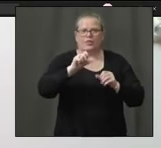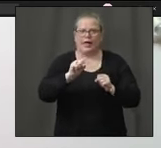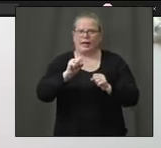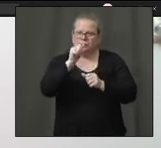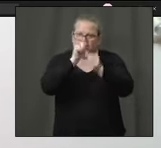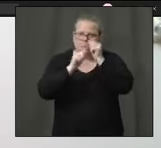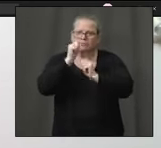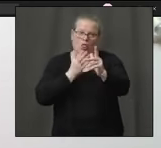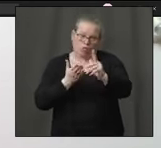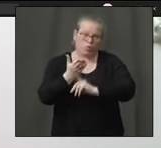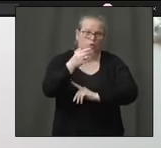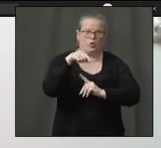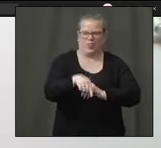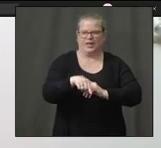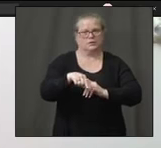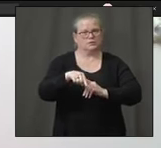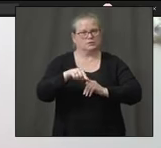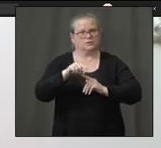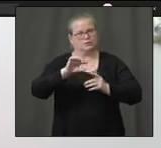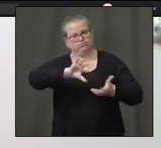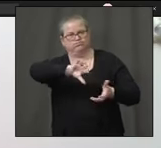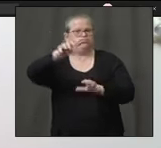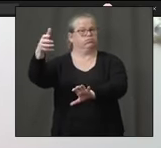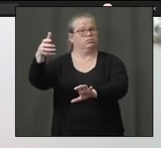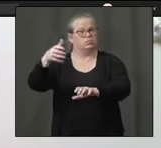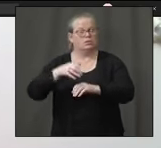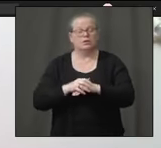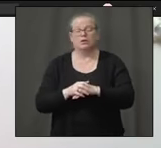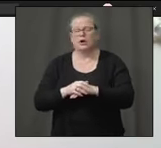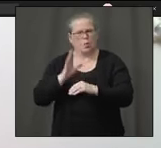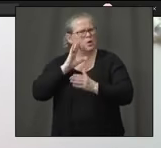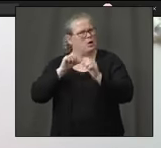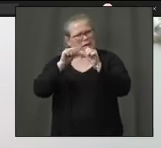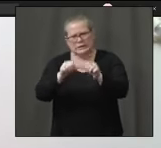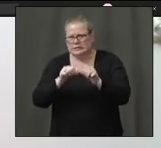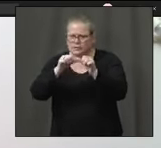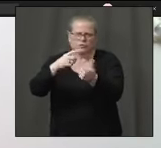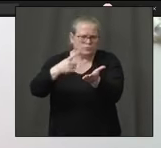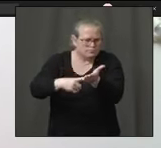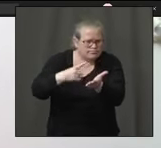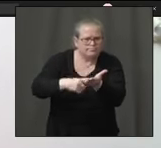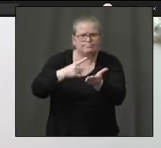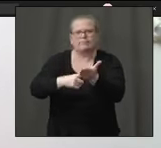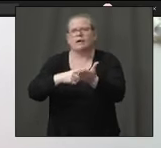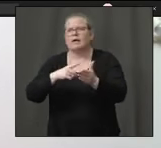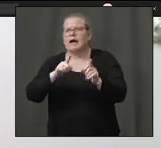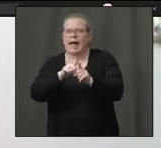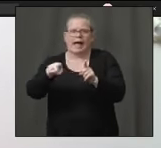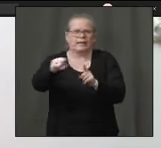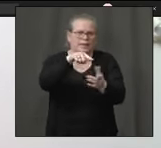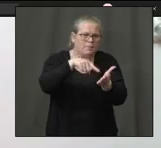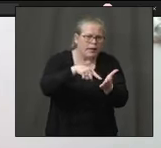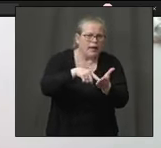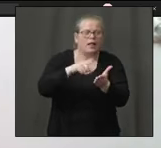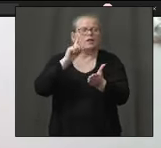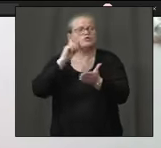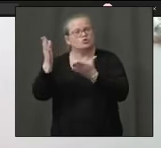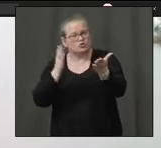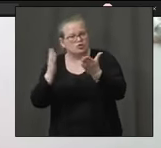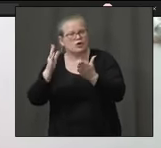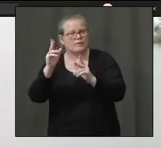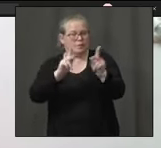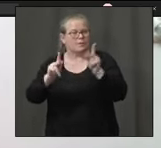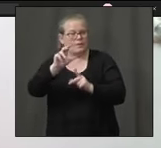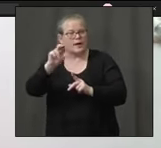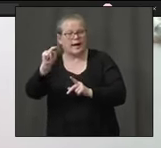and discussions with them as it deals with the services they provide on behalf of the people of Connecticut through our budgetary structure. So we